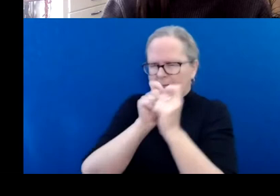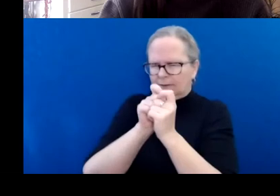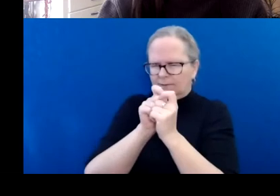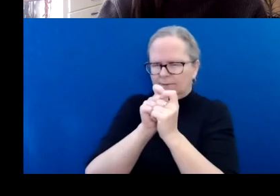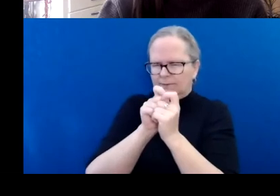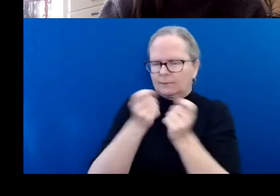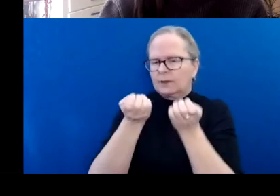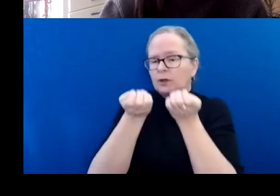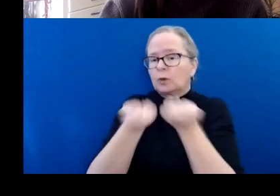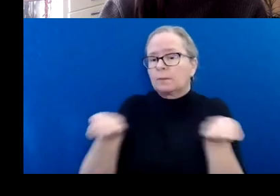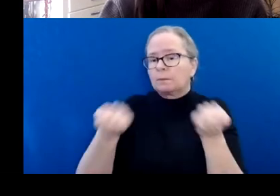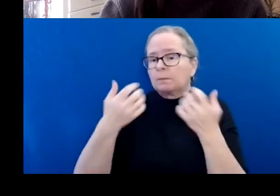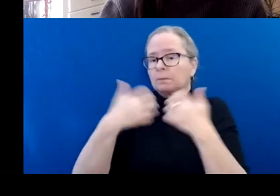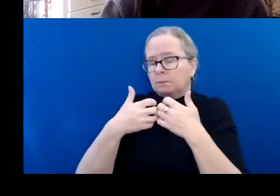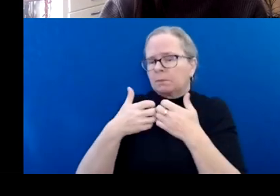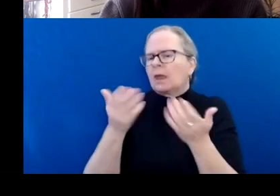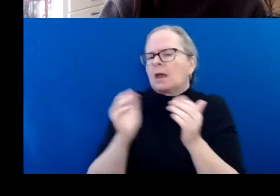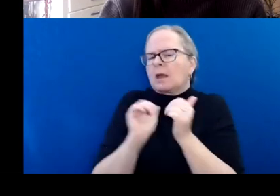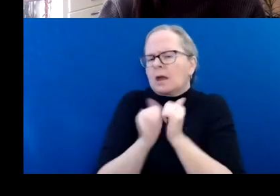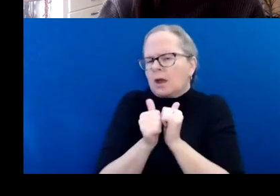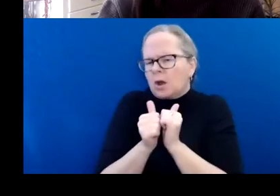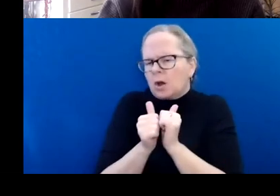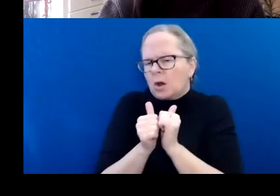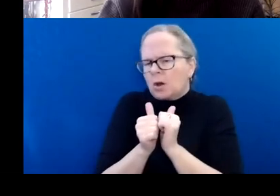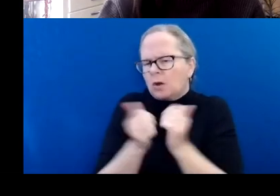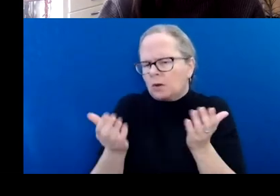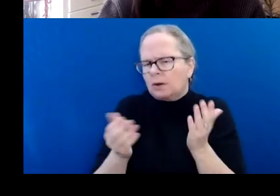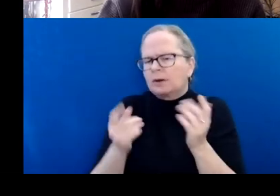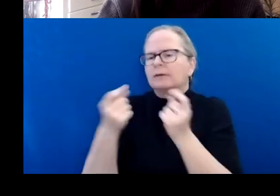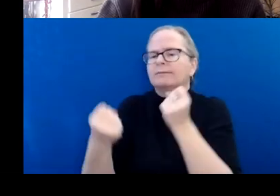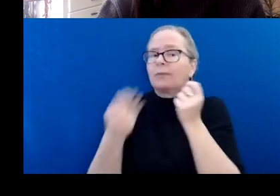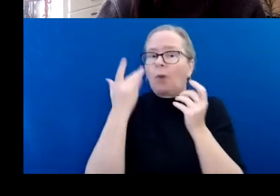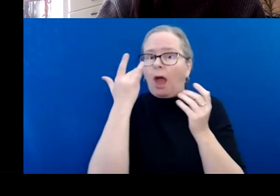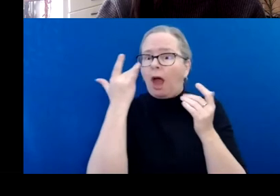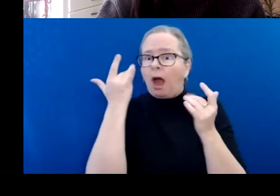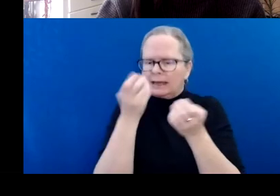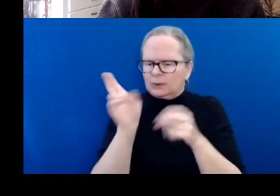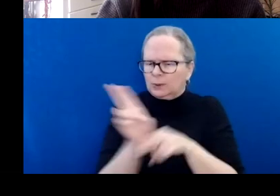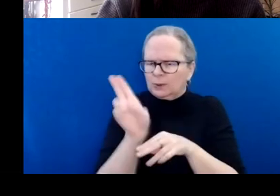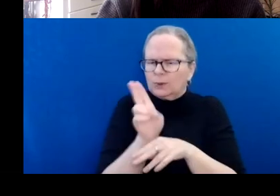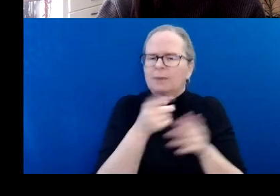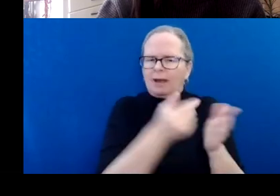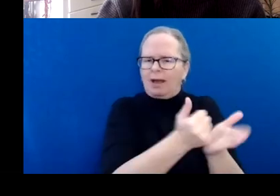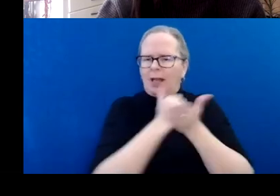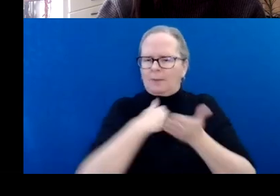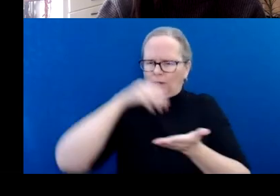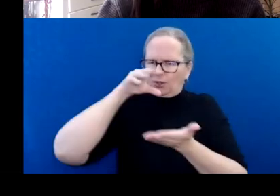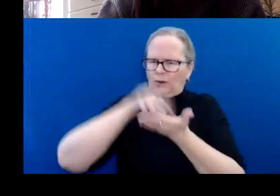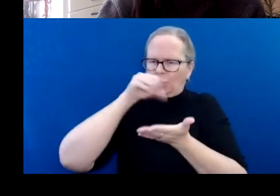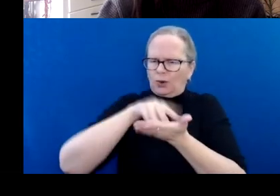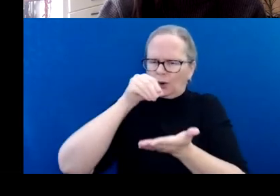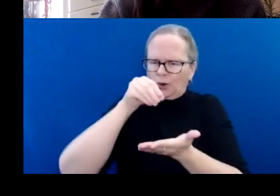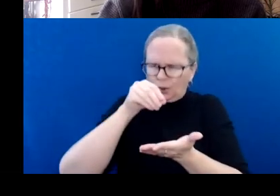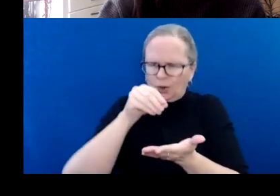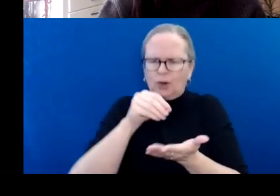You might speak to your rationale for purchasing rather than renting, given the goals, scope, or length of your activities.